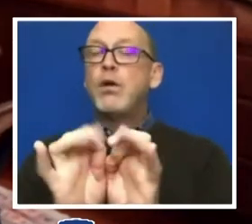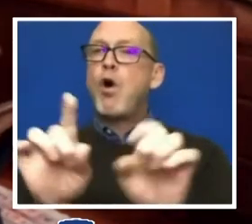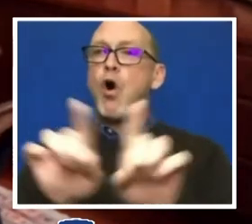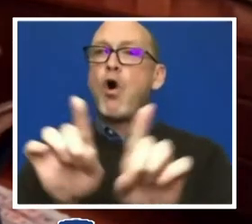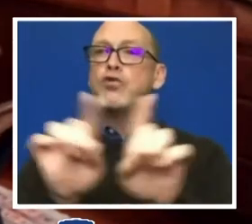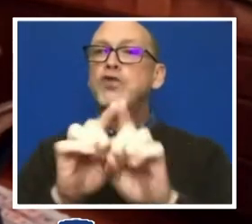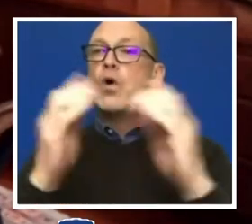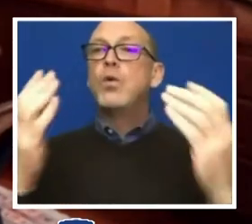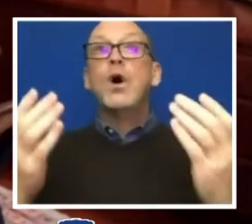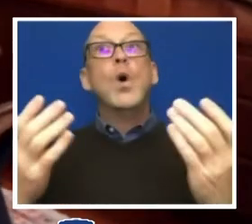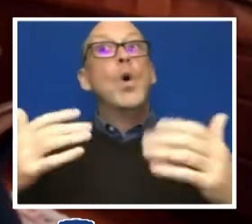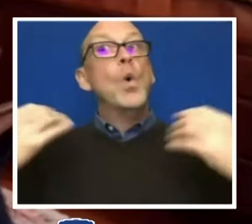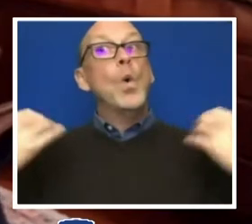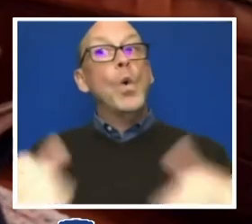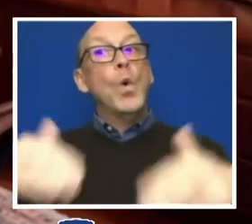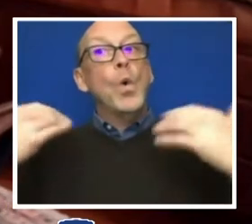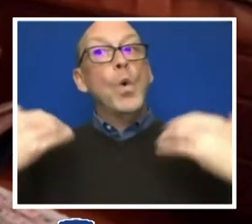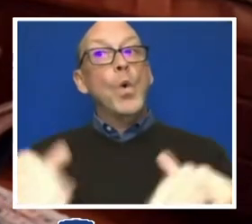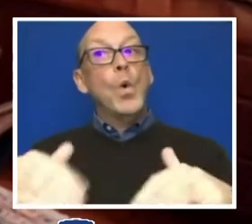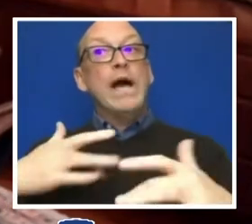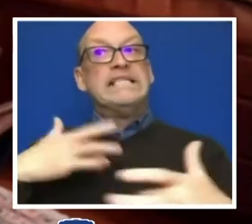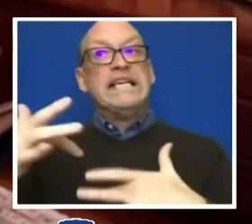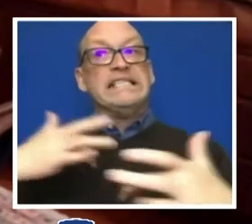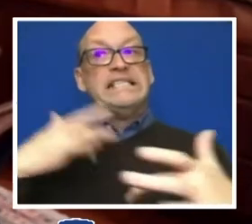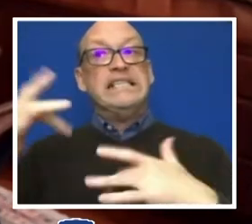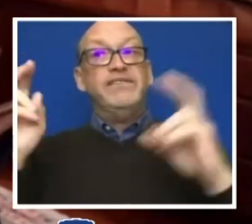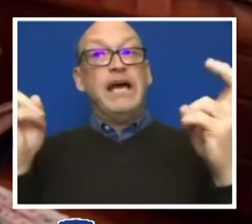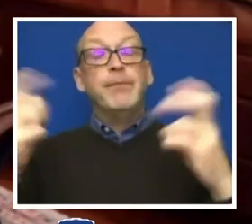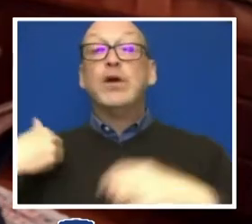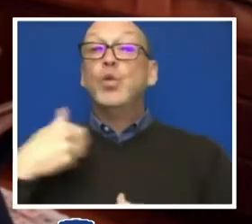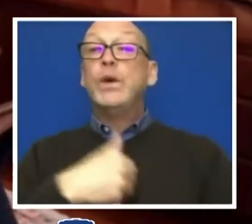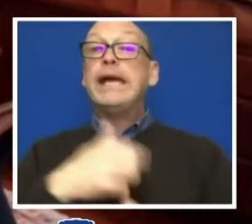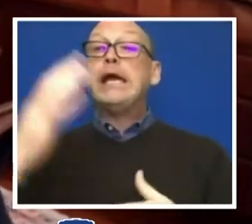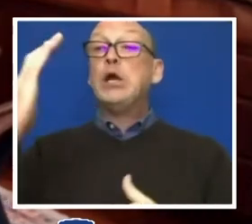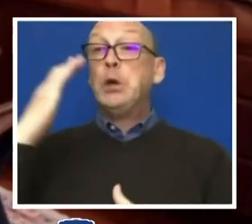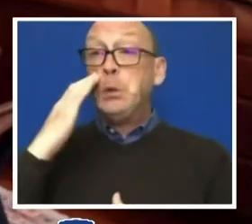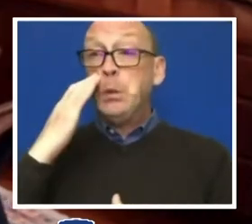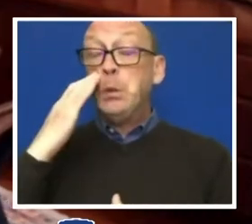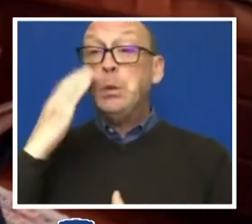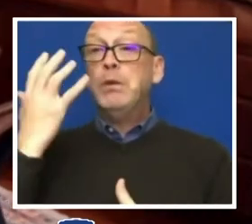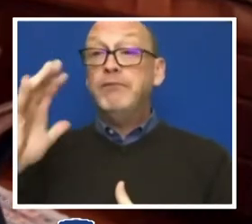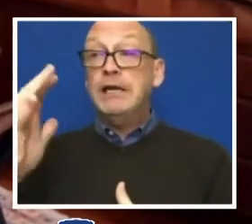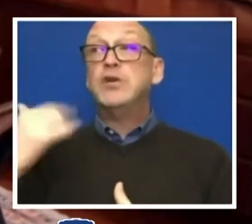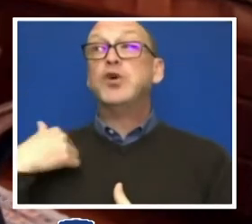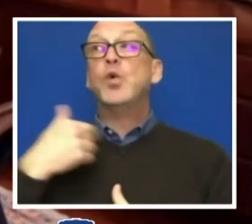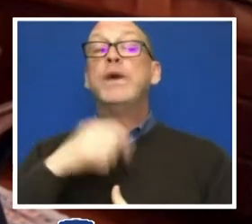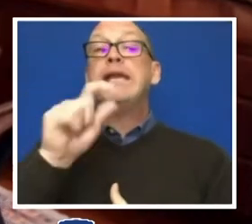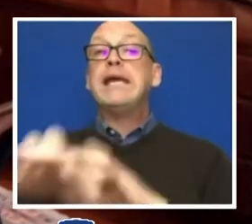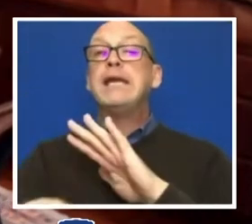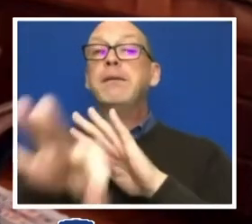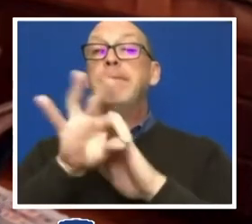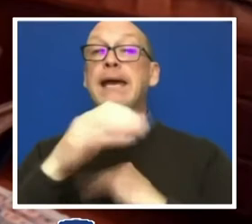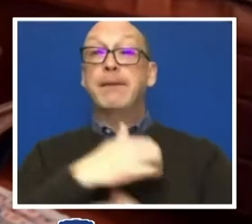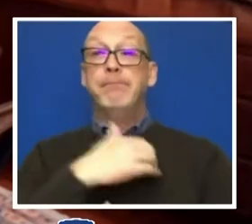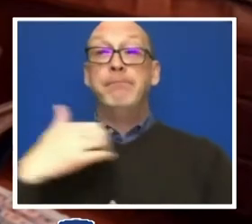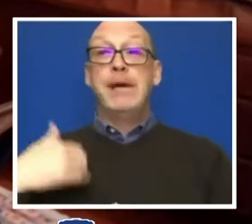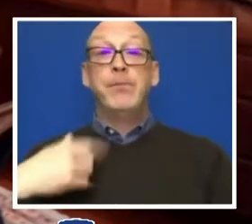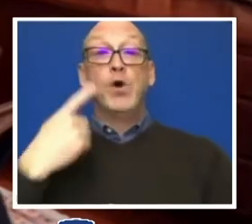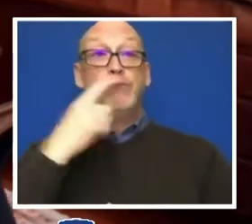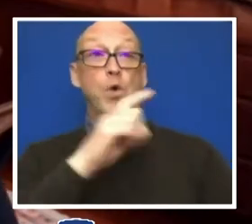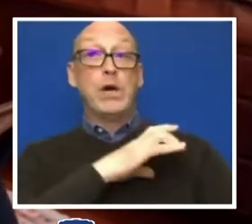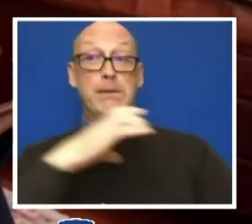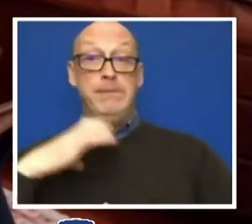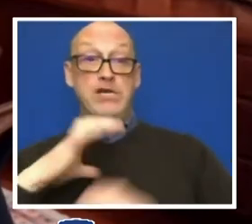provocative topics, we knew that we had to select a membership for the commission